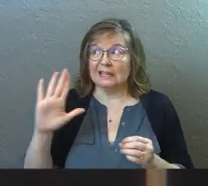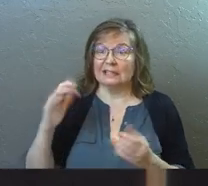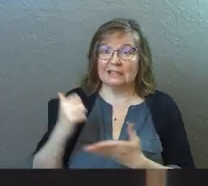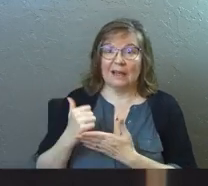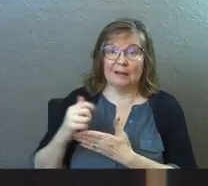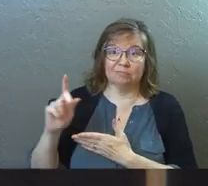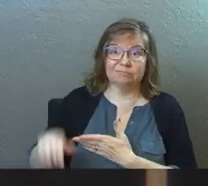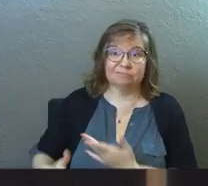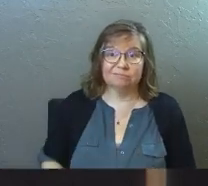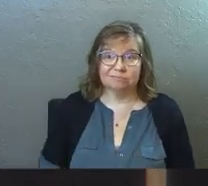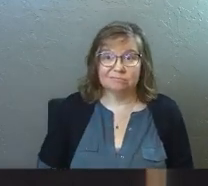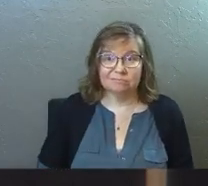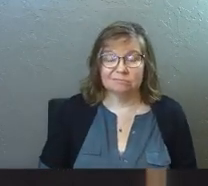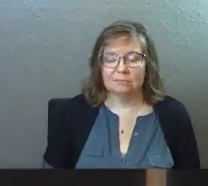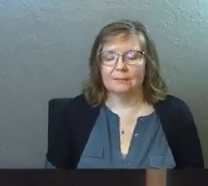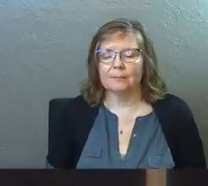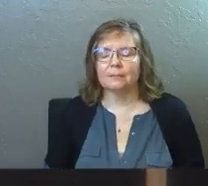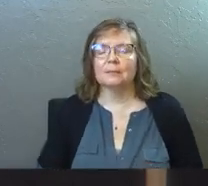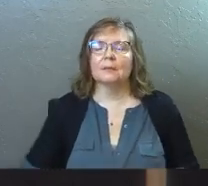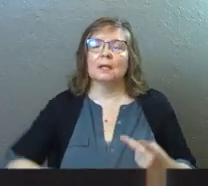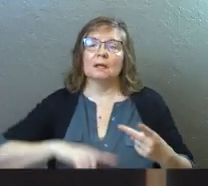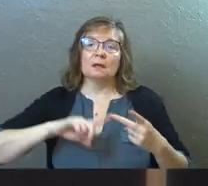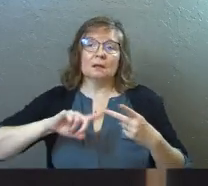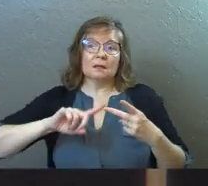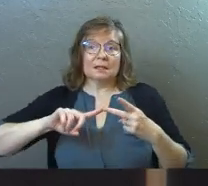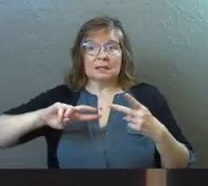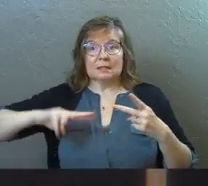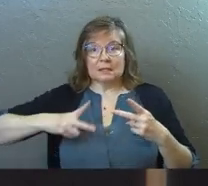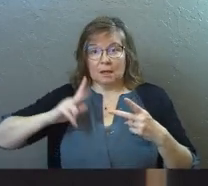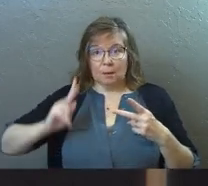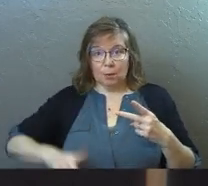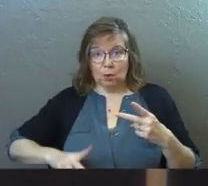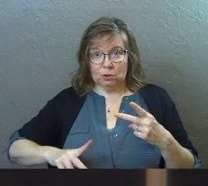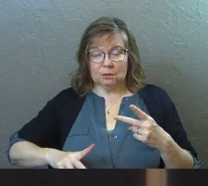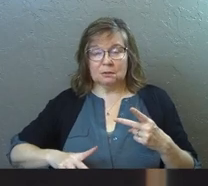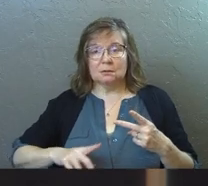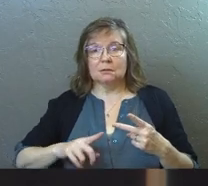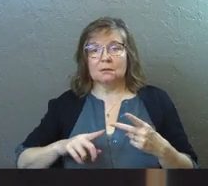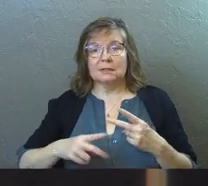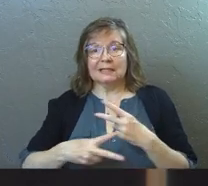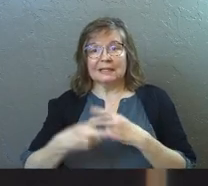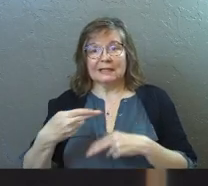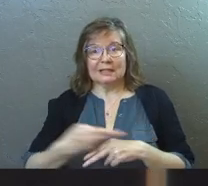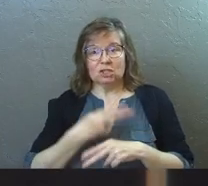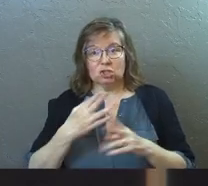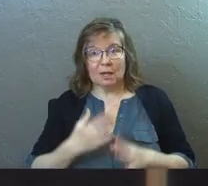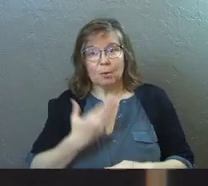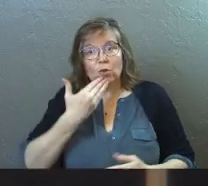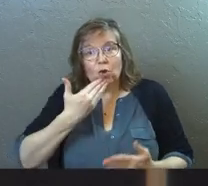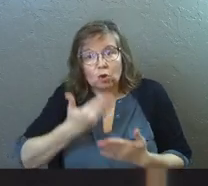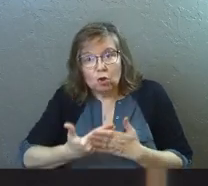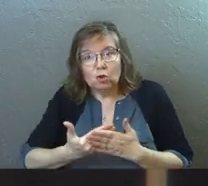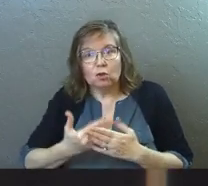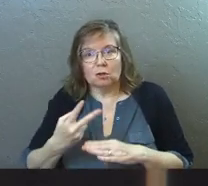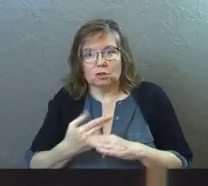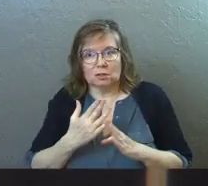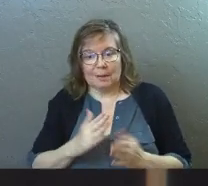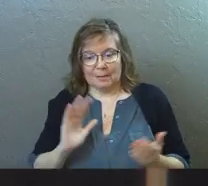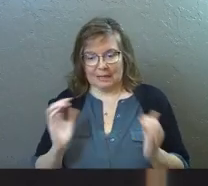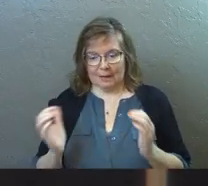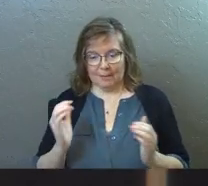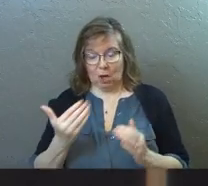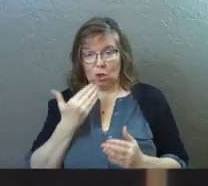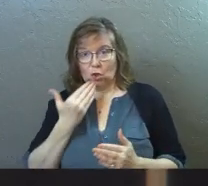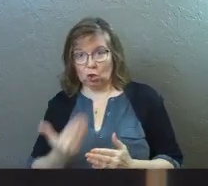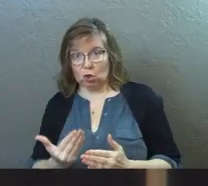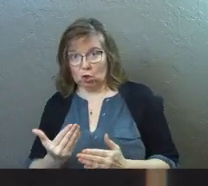his help. The second thing he, the second person he brings in the story is the shepherd, the good shepherd. And he's going to compare